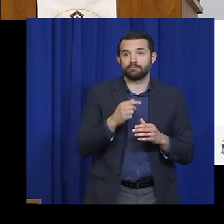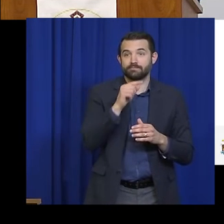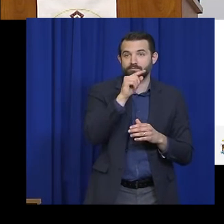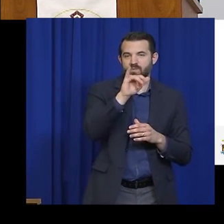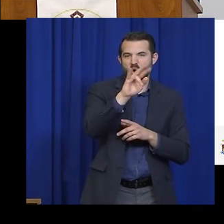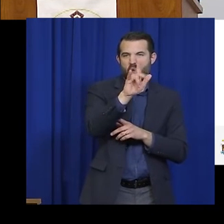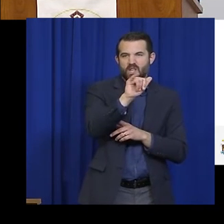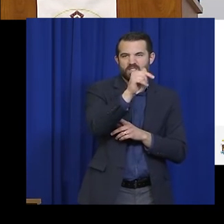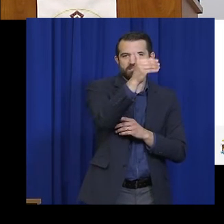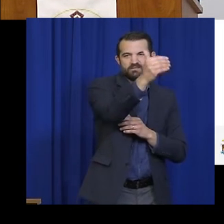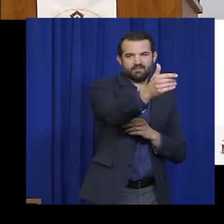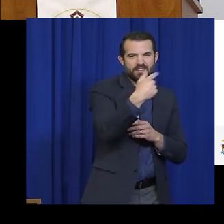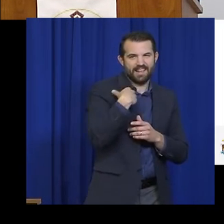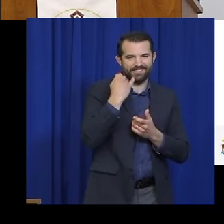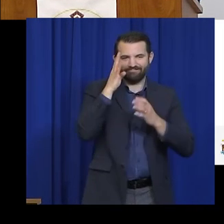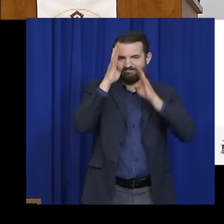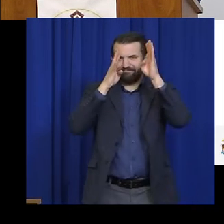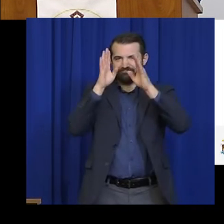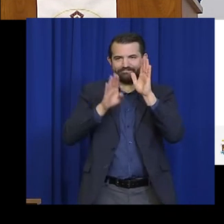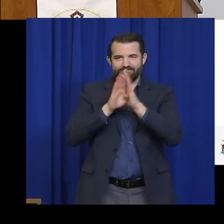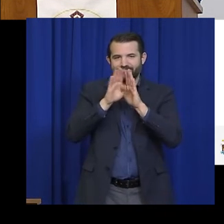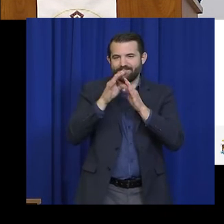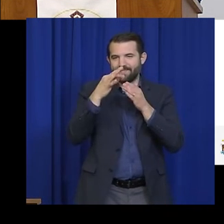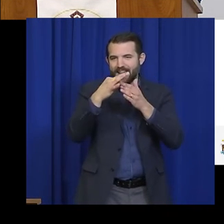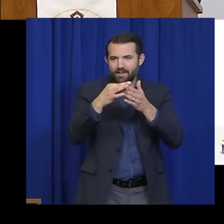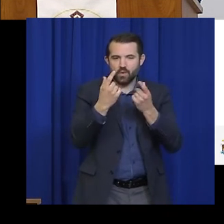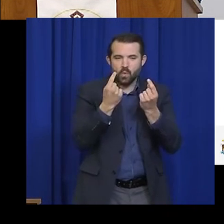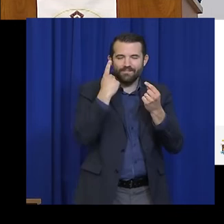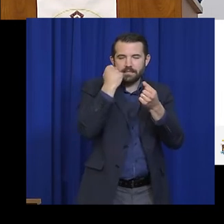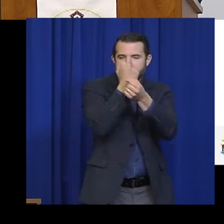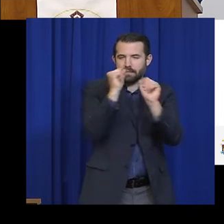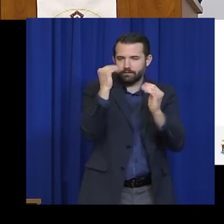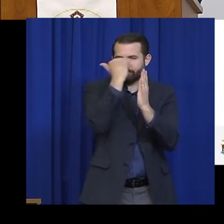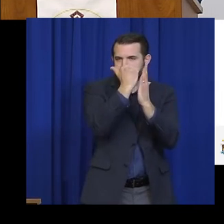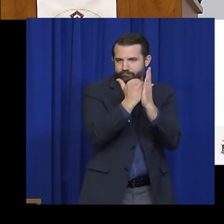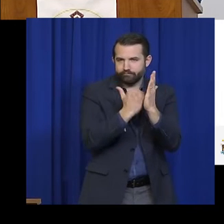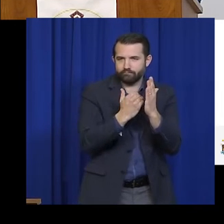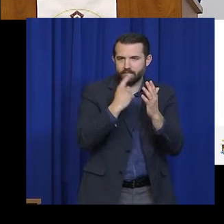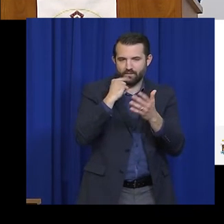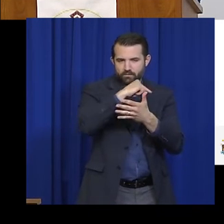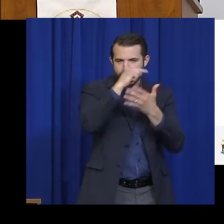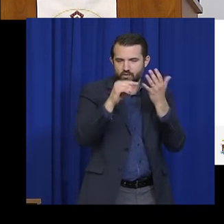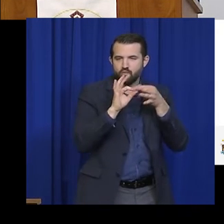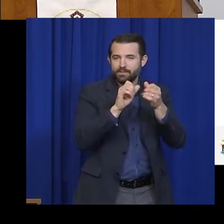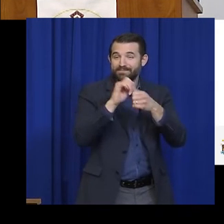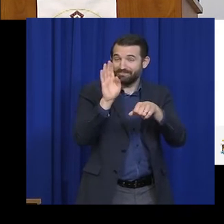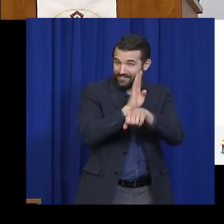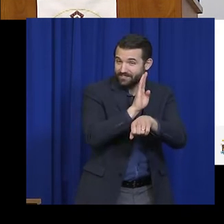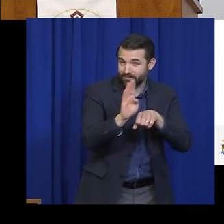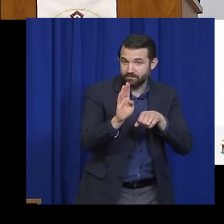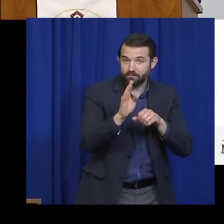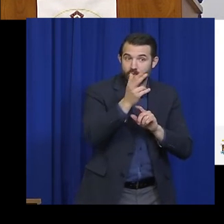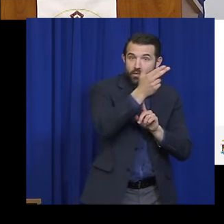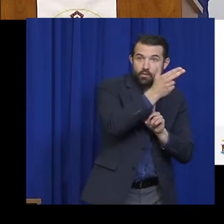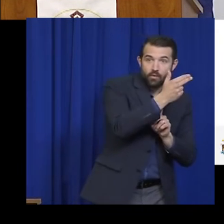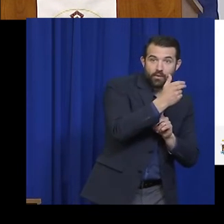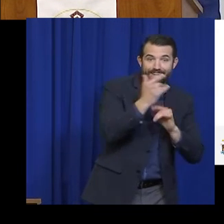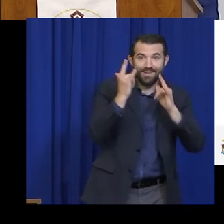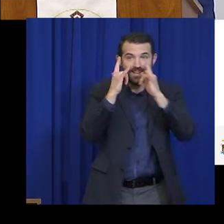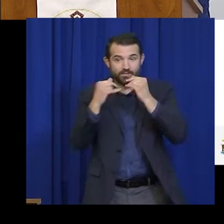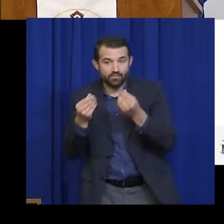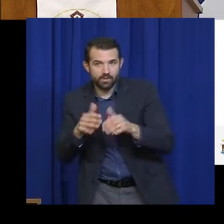assist those entities in safely reopening, and reservations should not be accepted until those guidelines are issued.